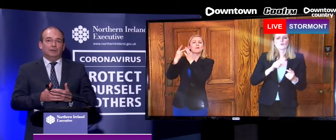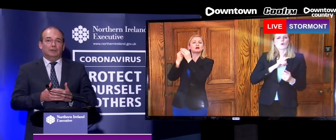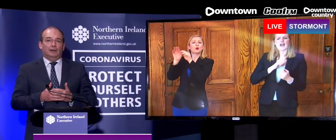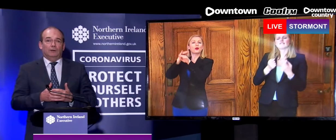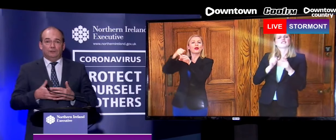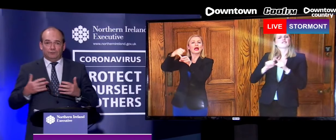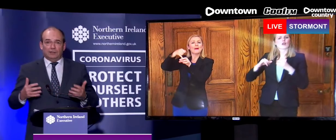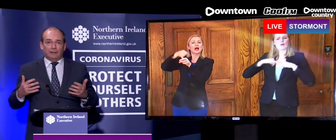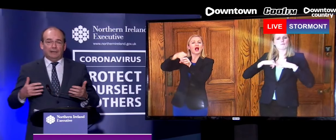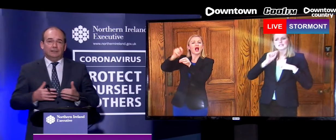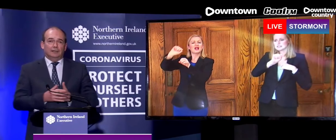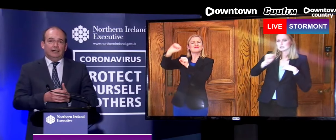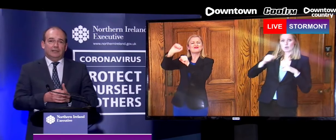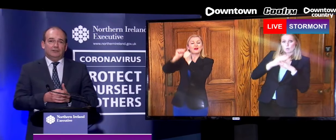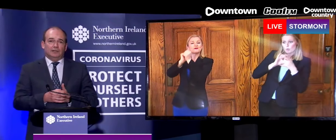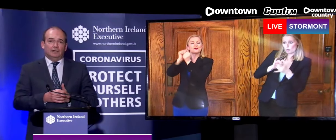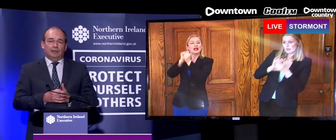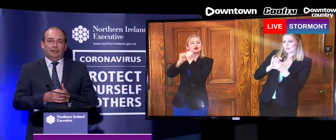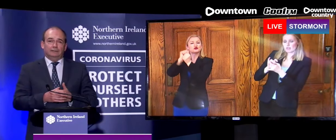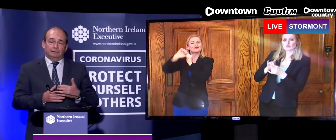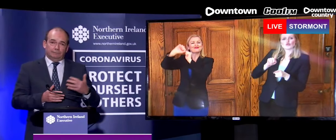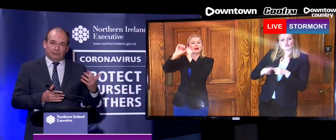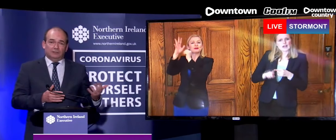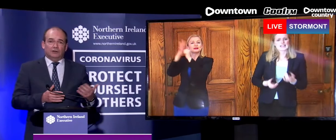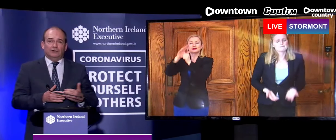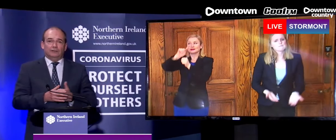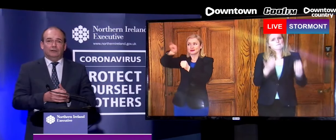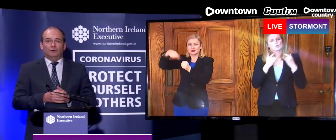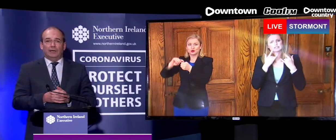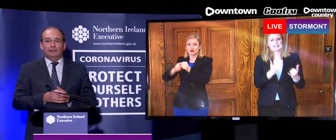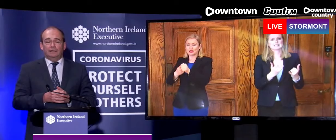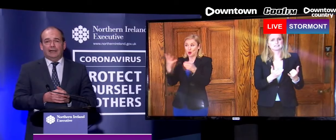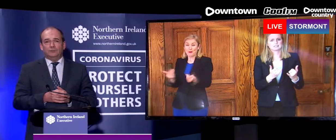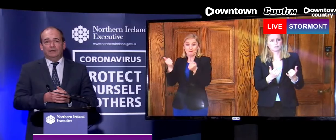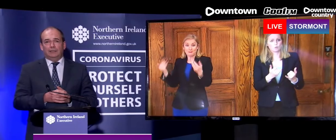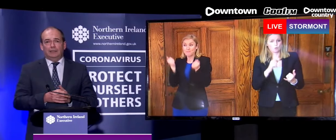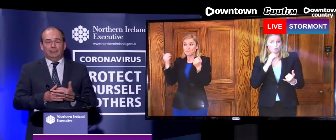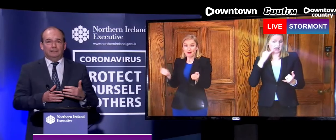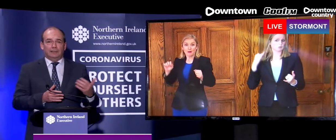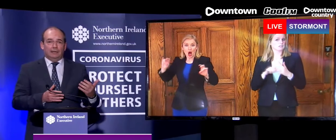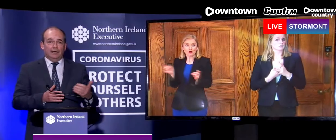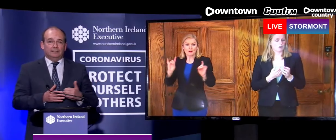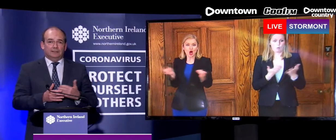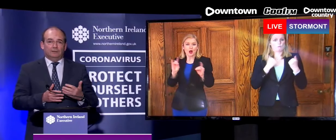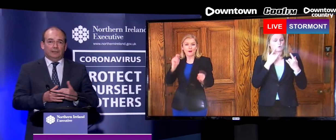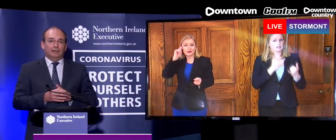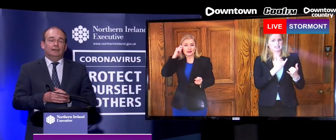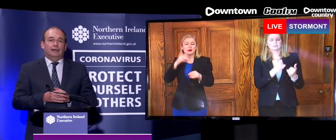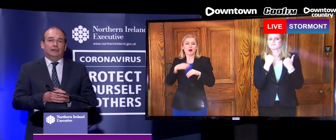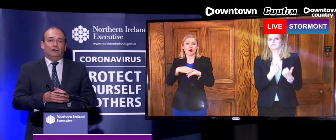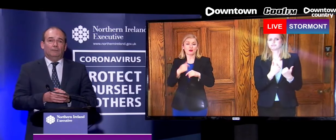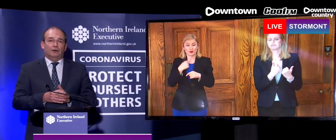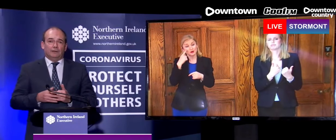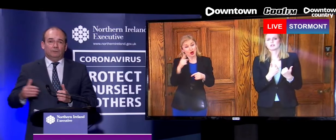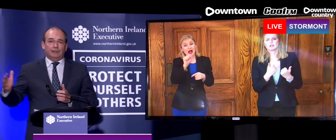partners, and you've seen that testing get started and underway last weekend in the SSE Arena